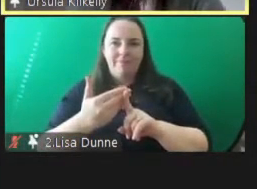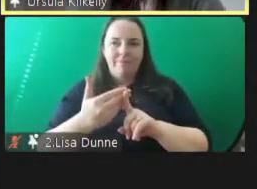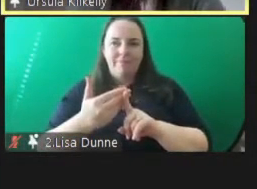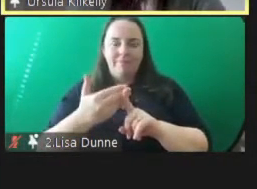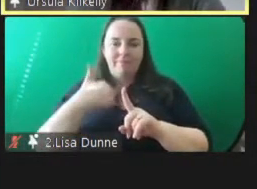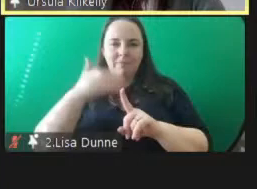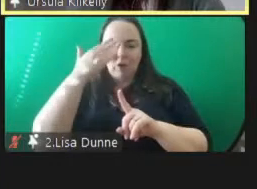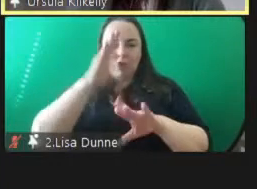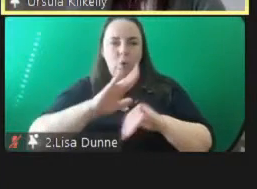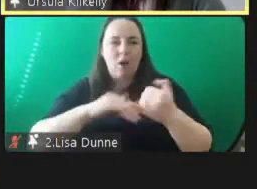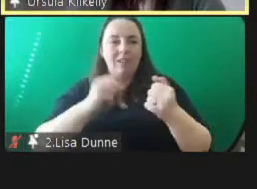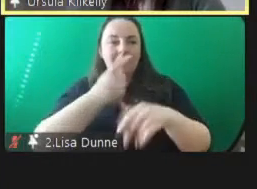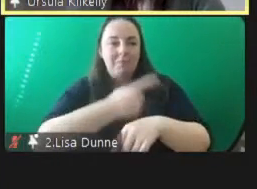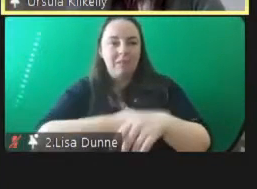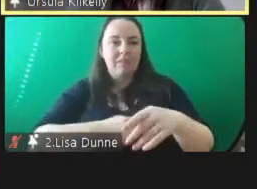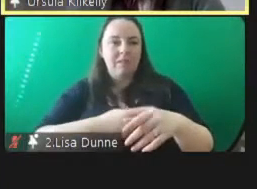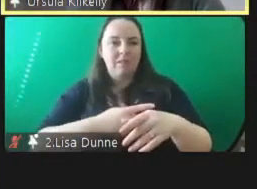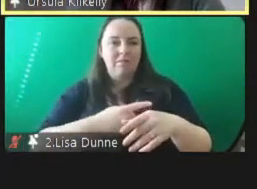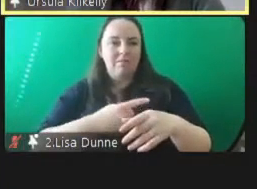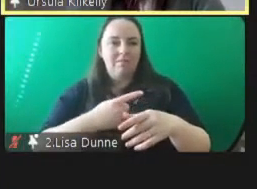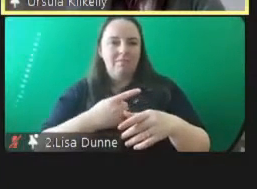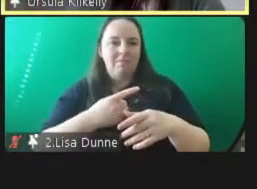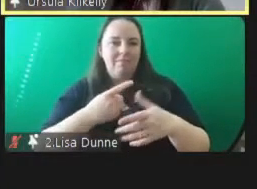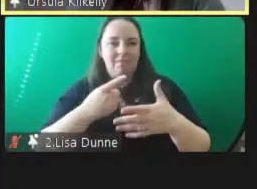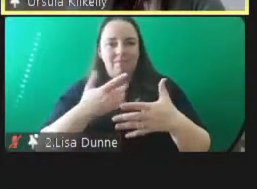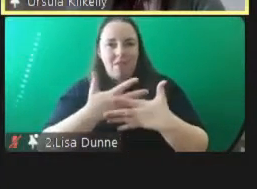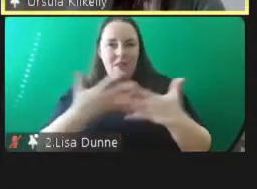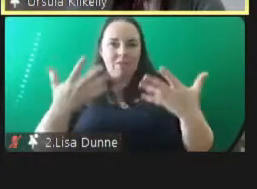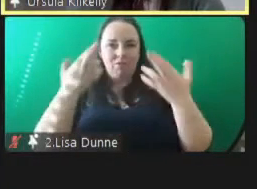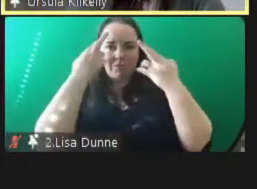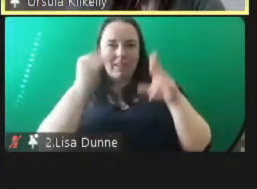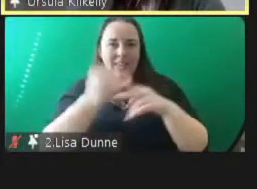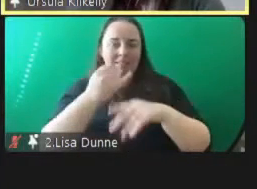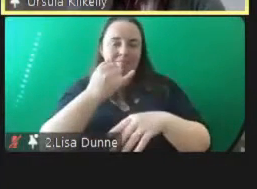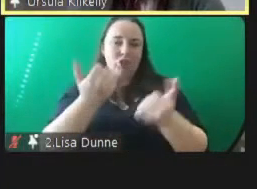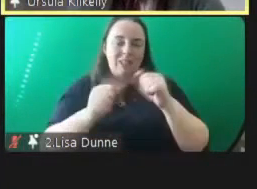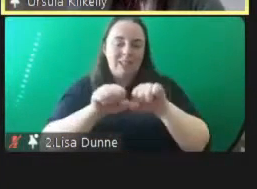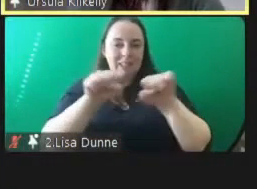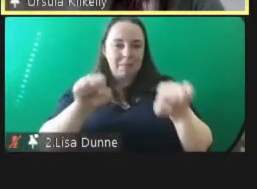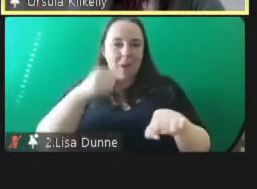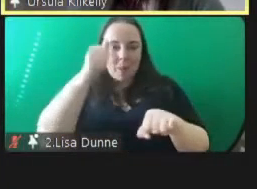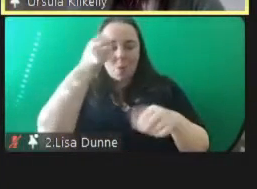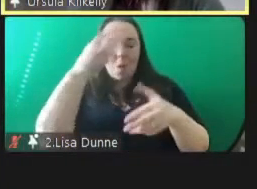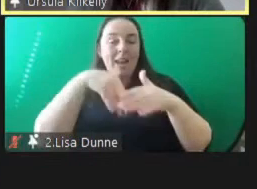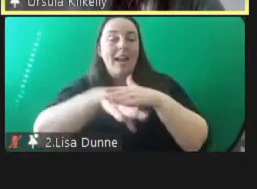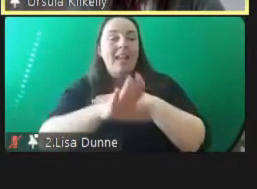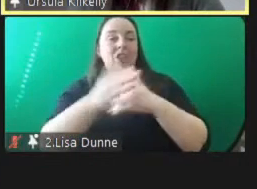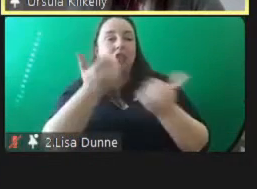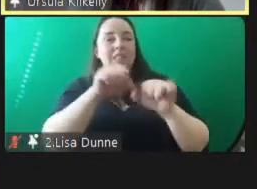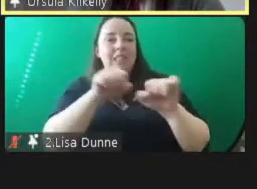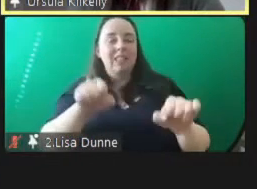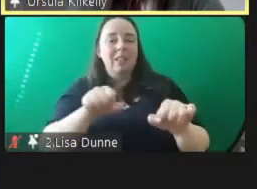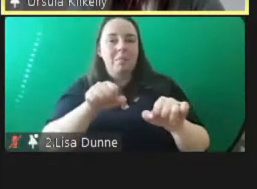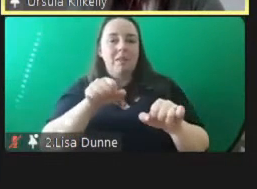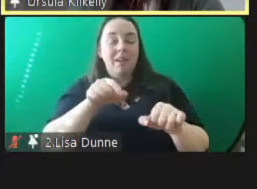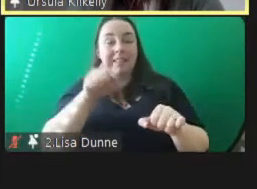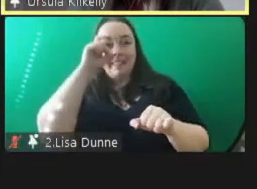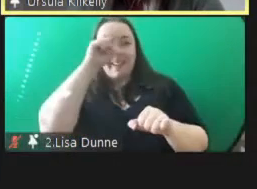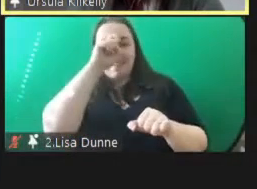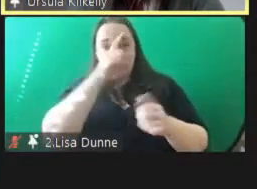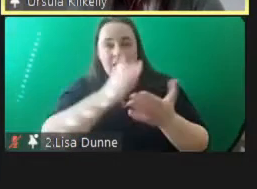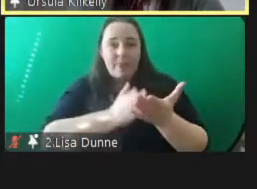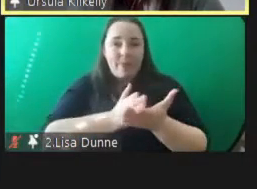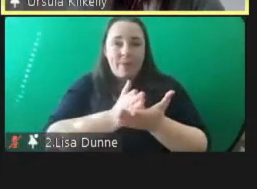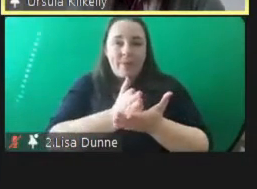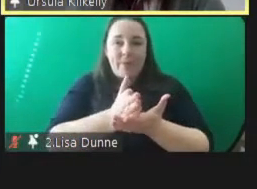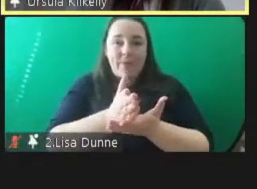overrepresented we also know in addition that they have when they come into the system they have challenges navigating it and having their needs